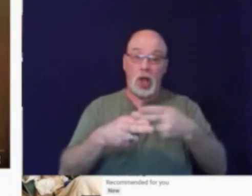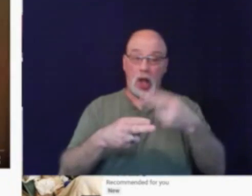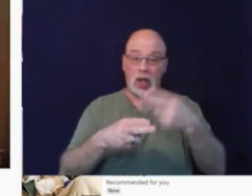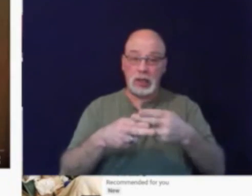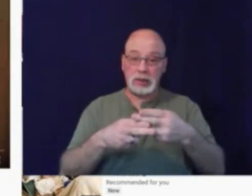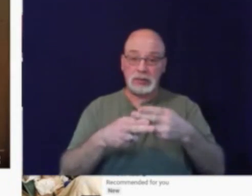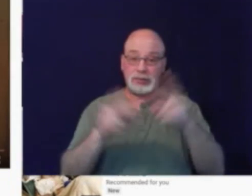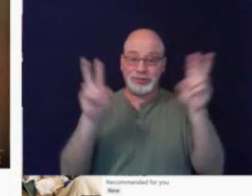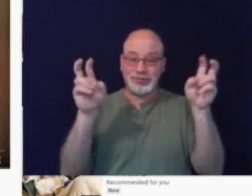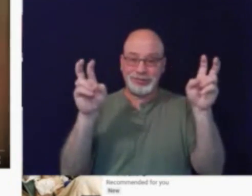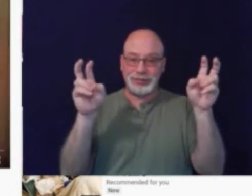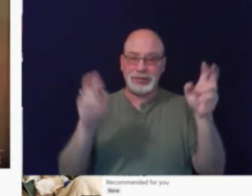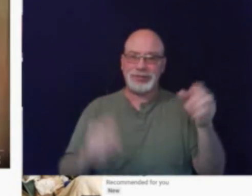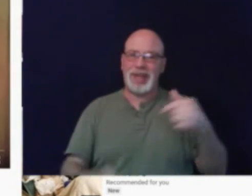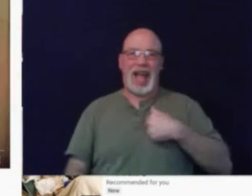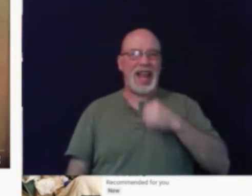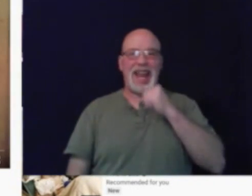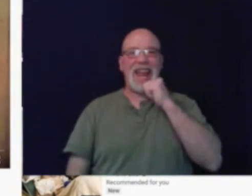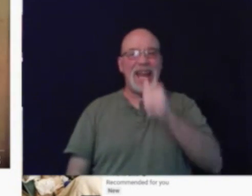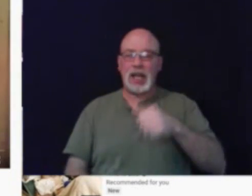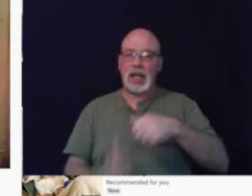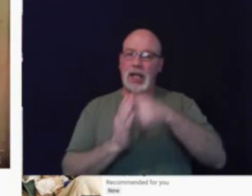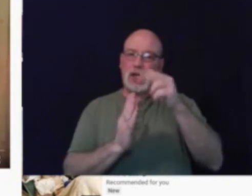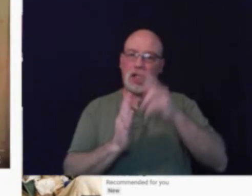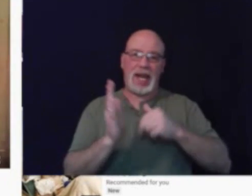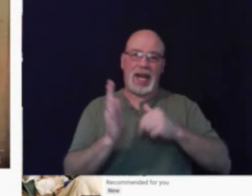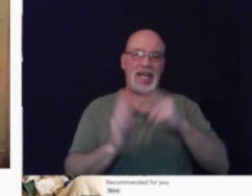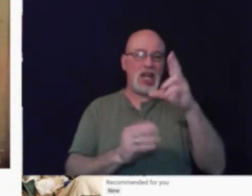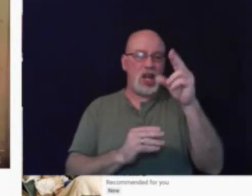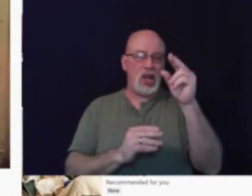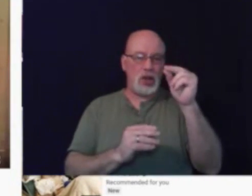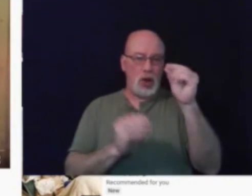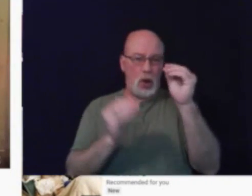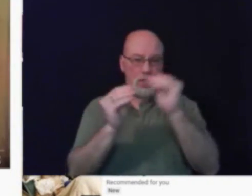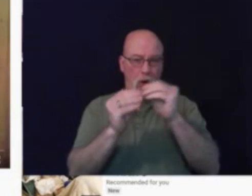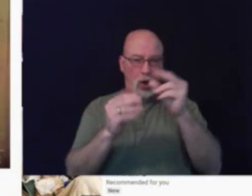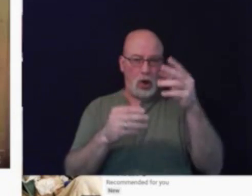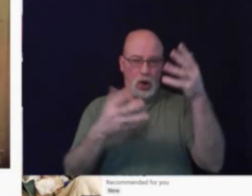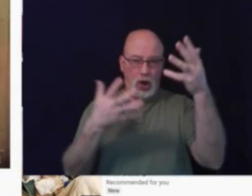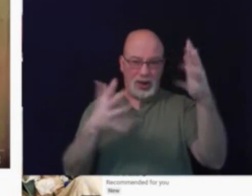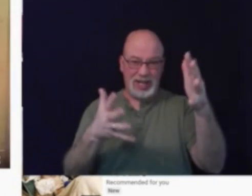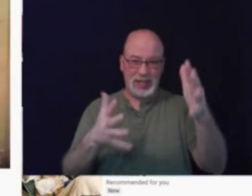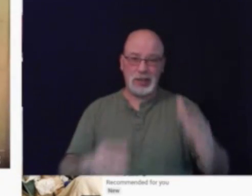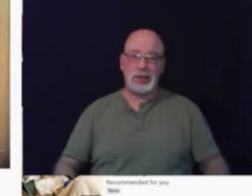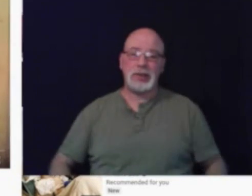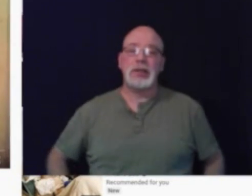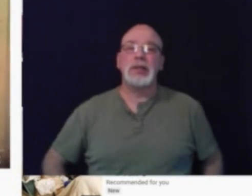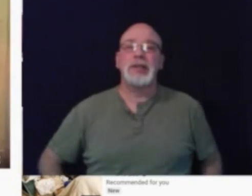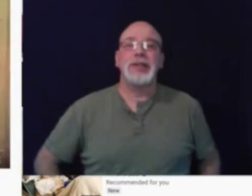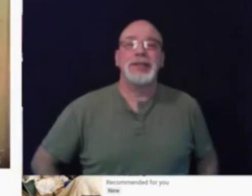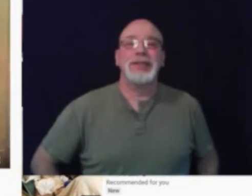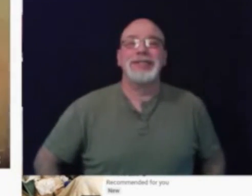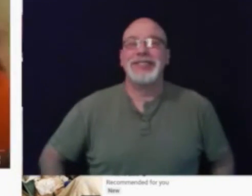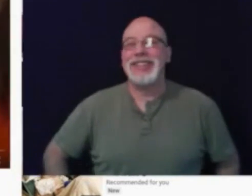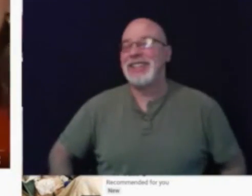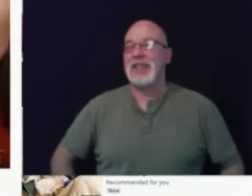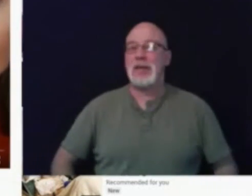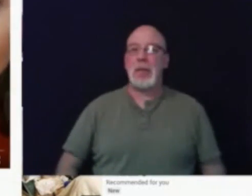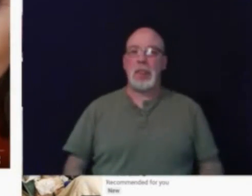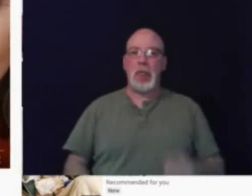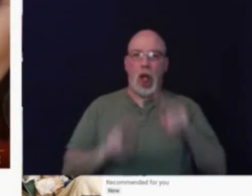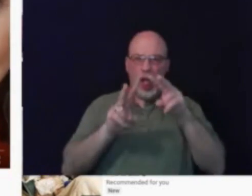I ain't gonna paint no more. Look at him,